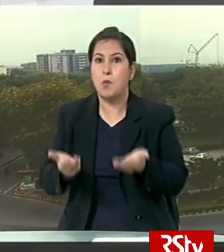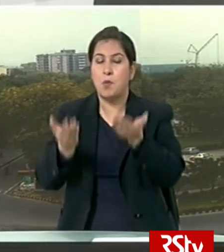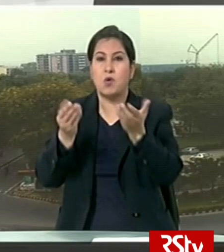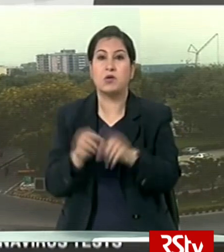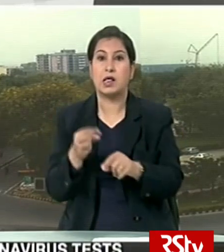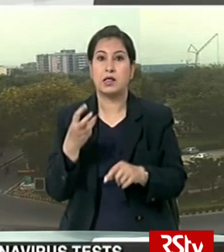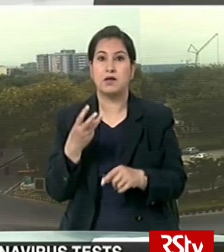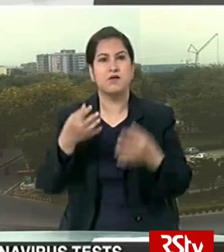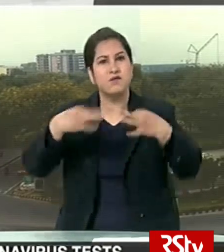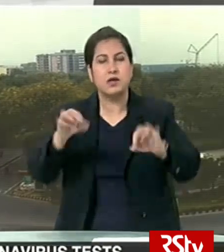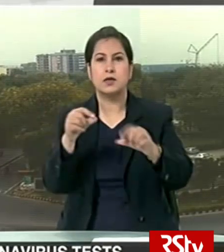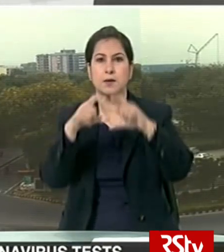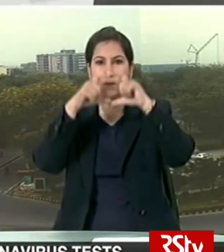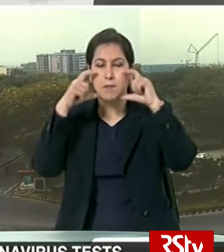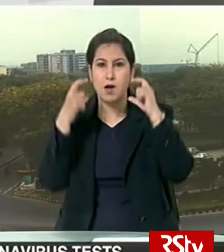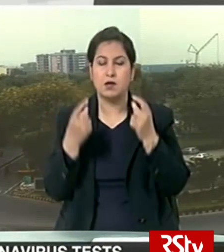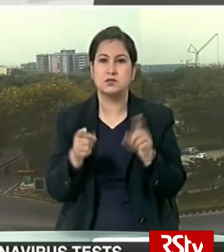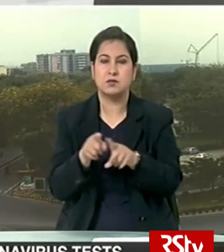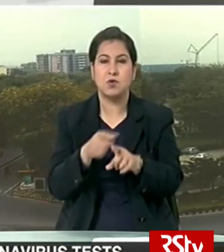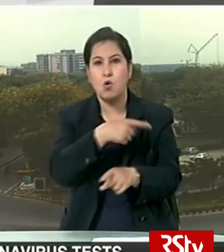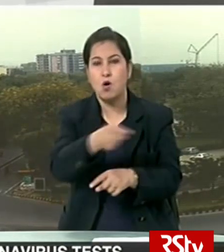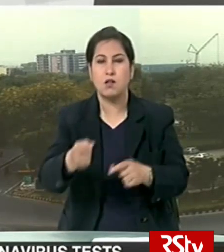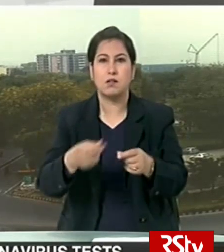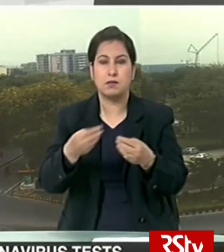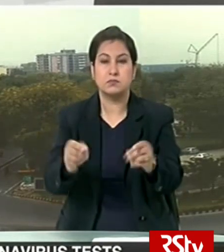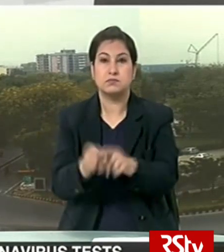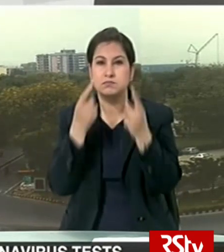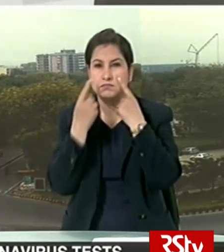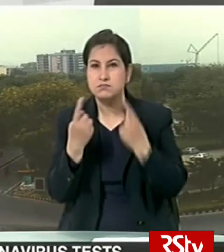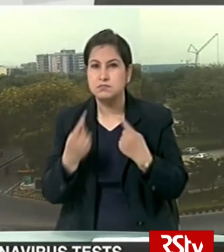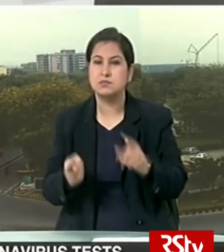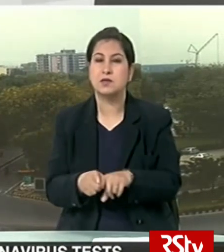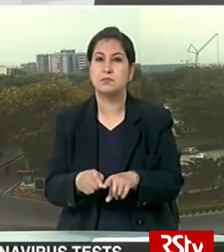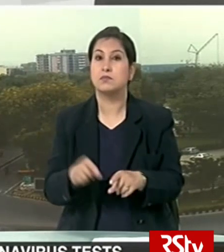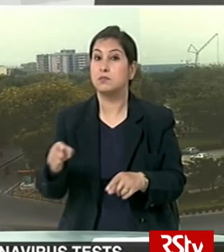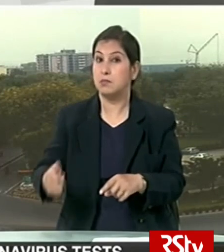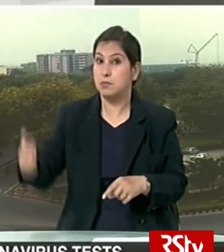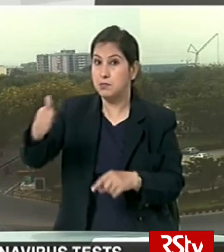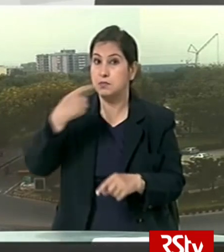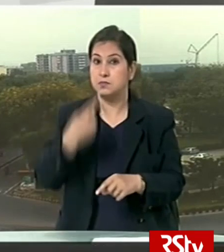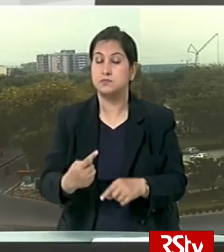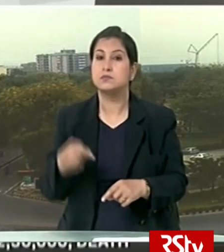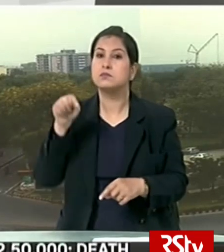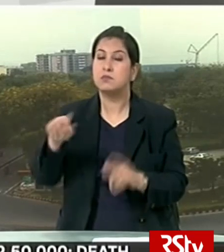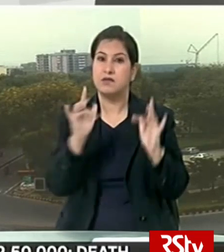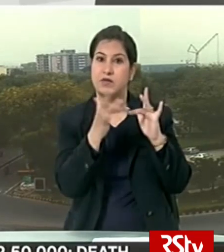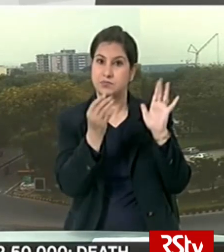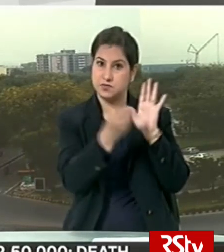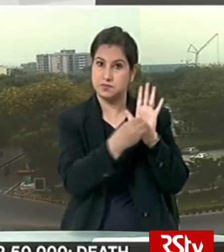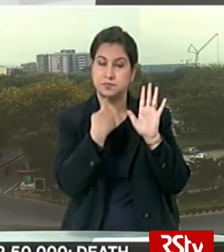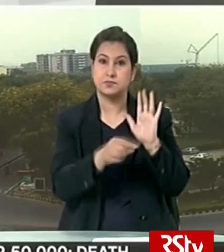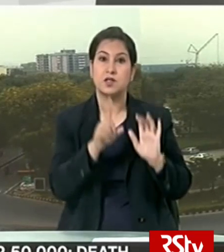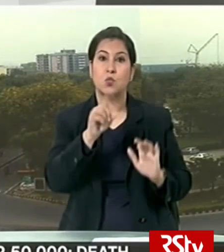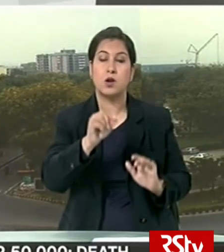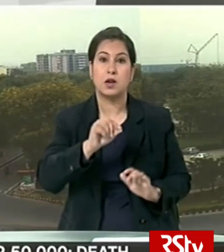free mass testing of citizens for the virus from the 15th of May Moscow Mayor Sergey Sobyanin said on his website with a target